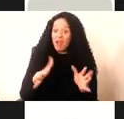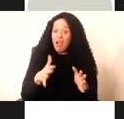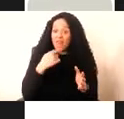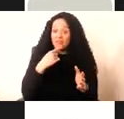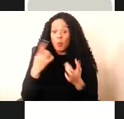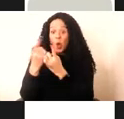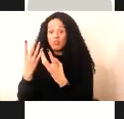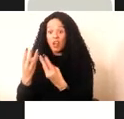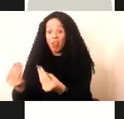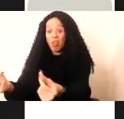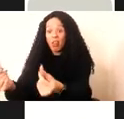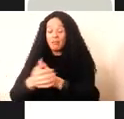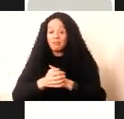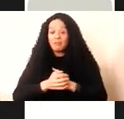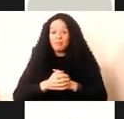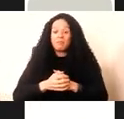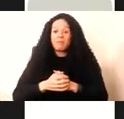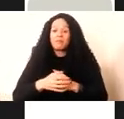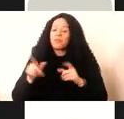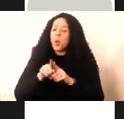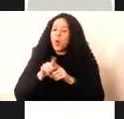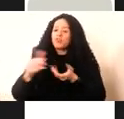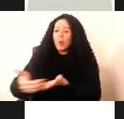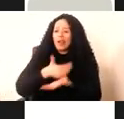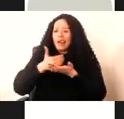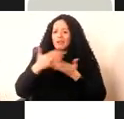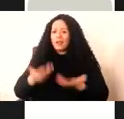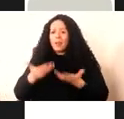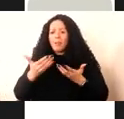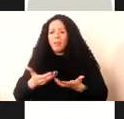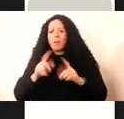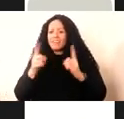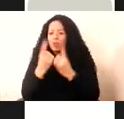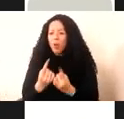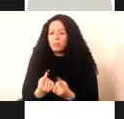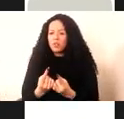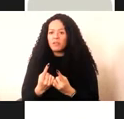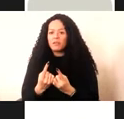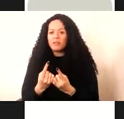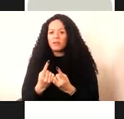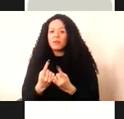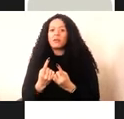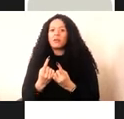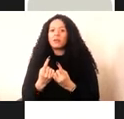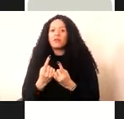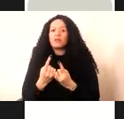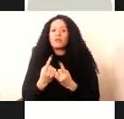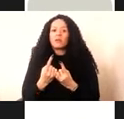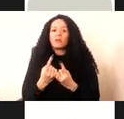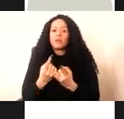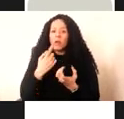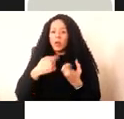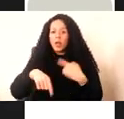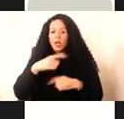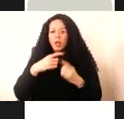collecting in the present contemporary objects, we have a short window of broad